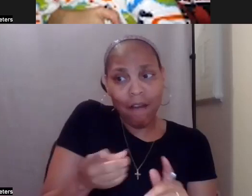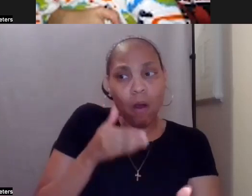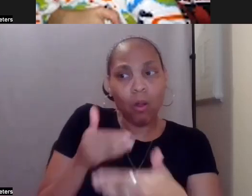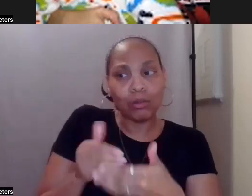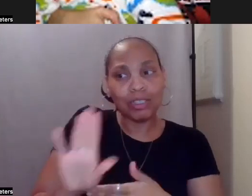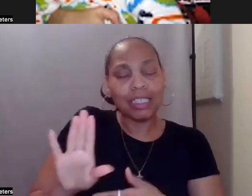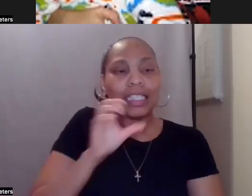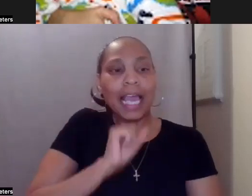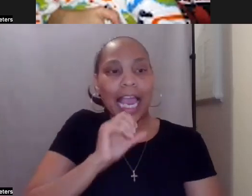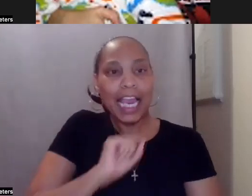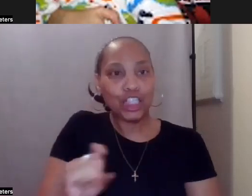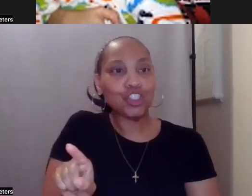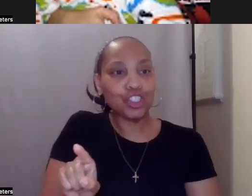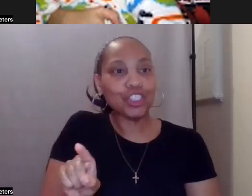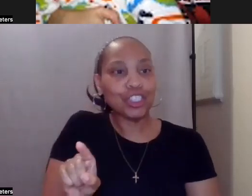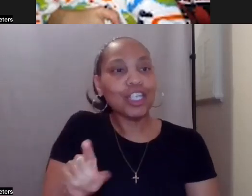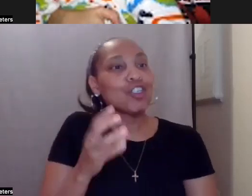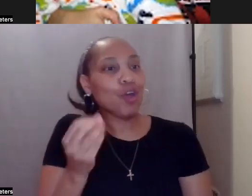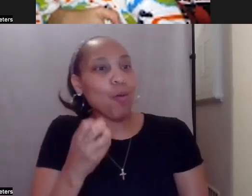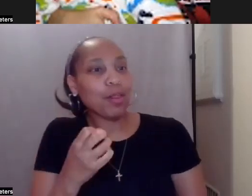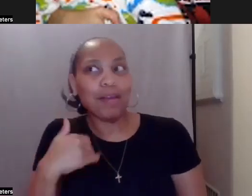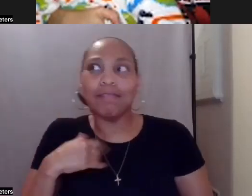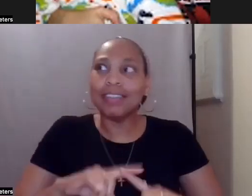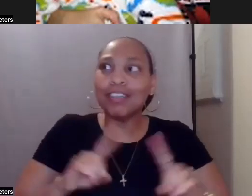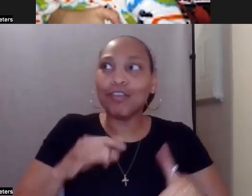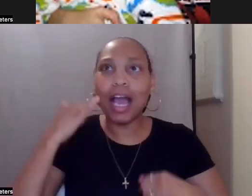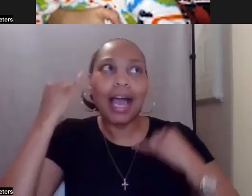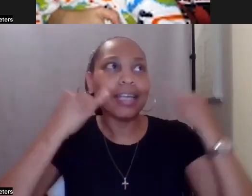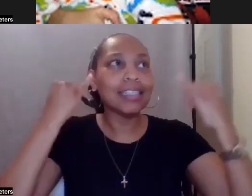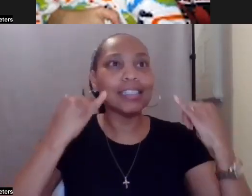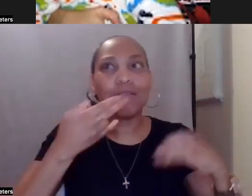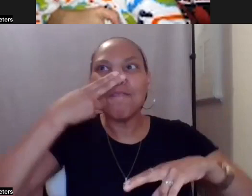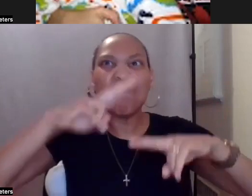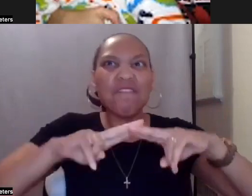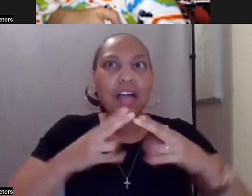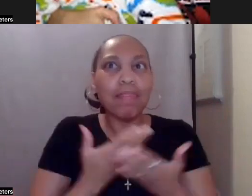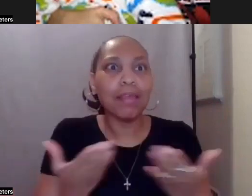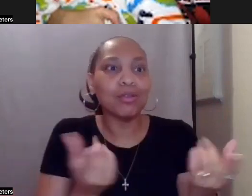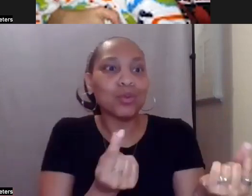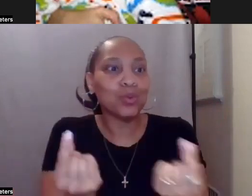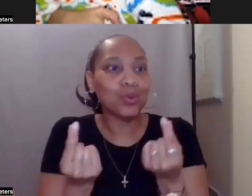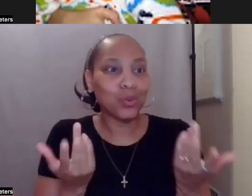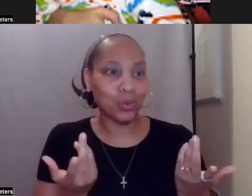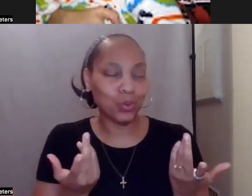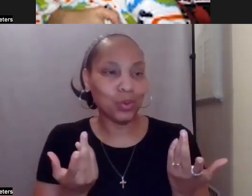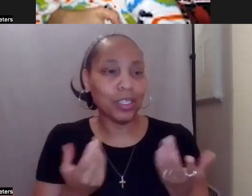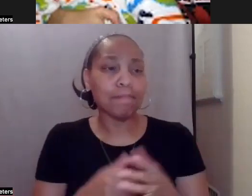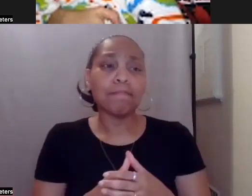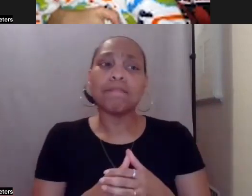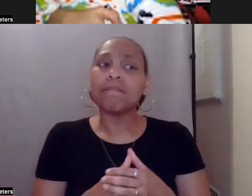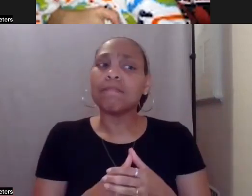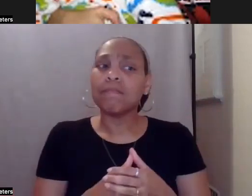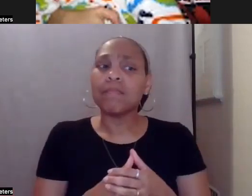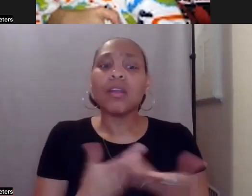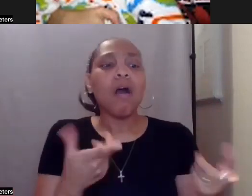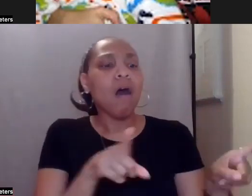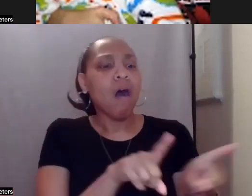what fun things to do are happening in the area. I also find it very important to let